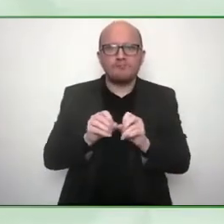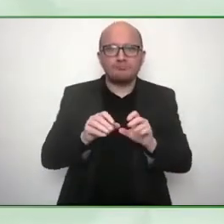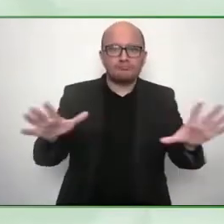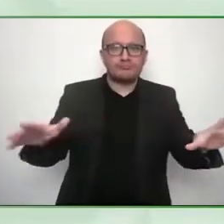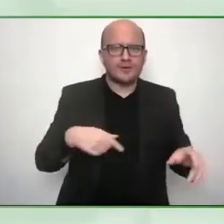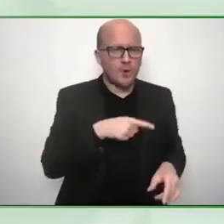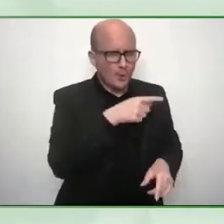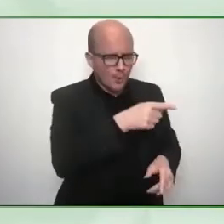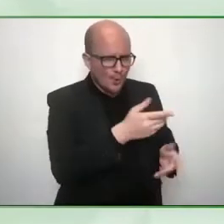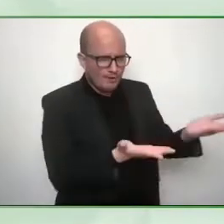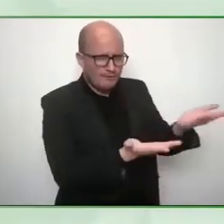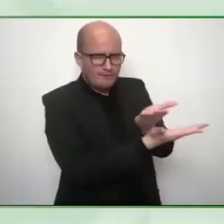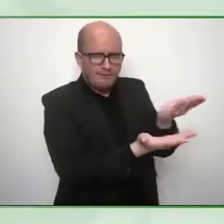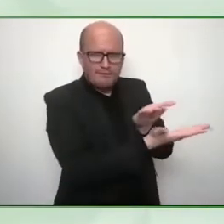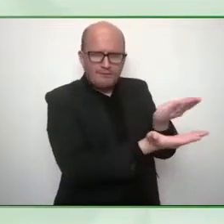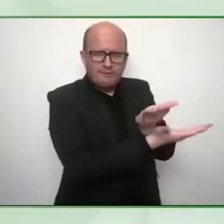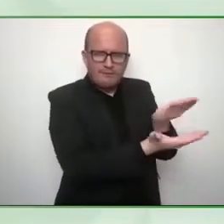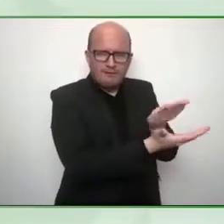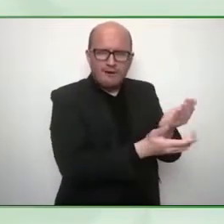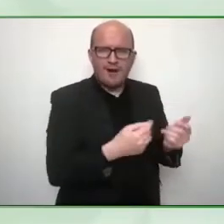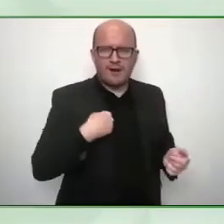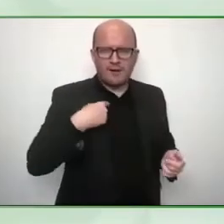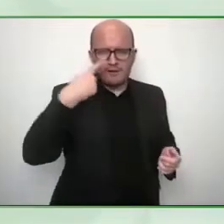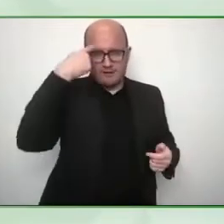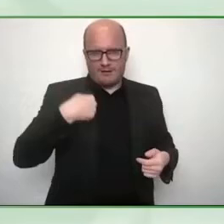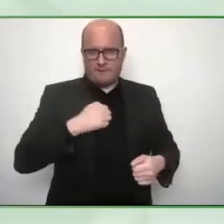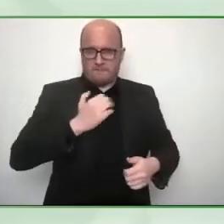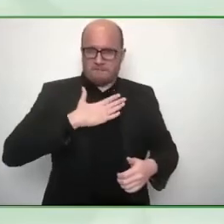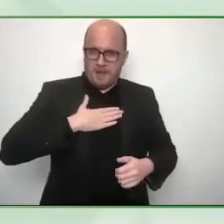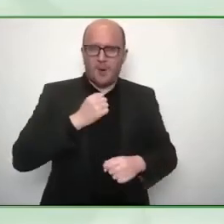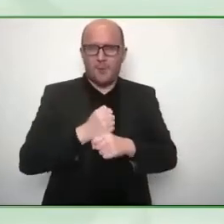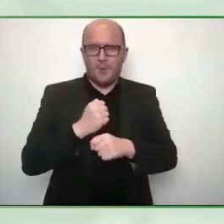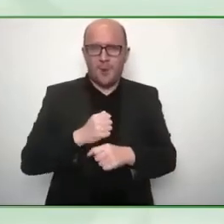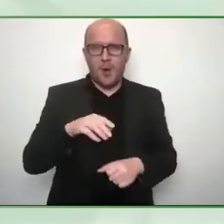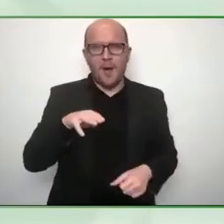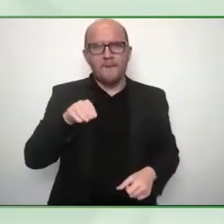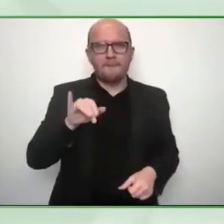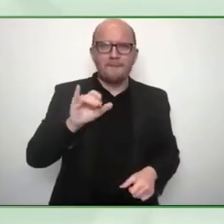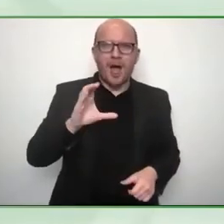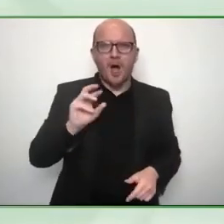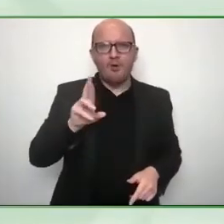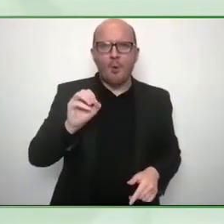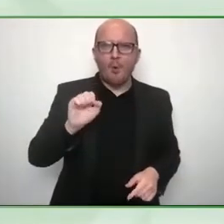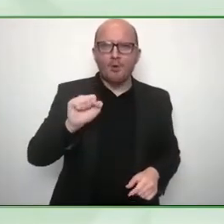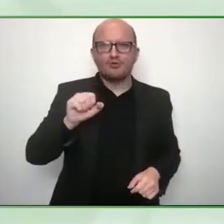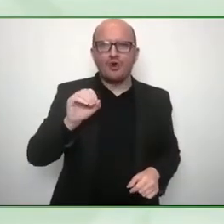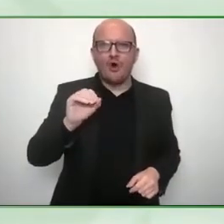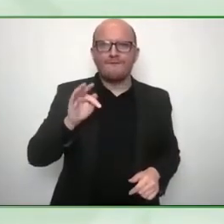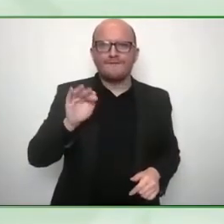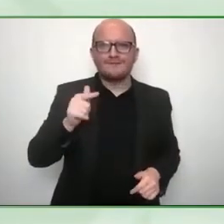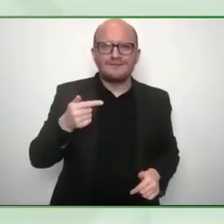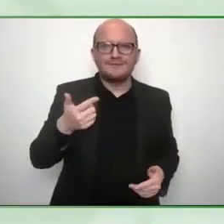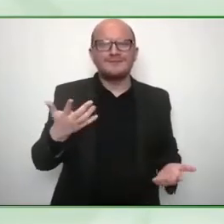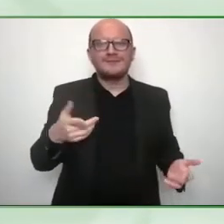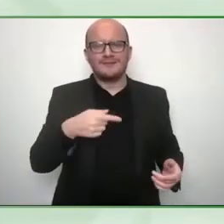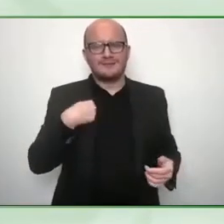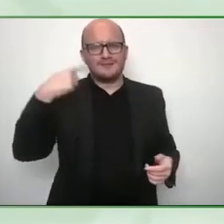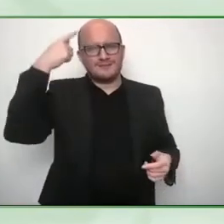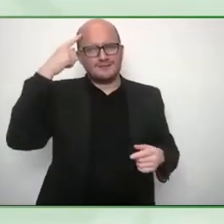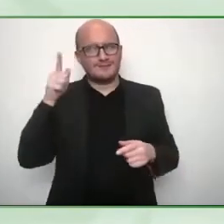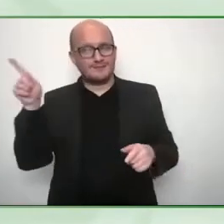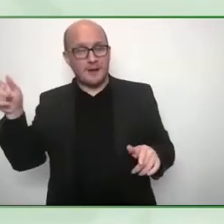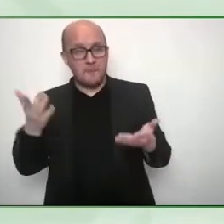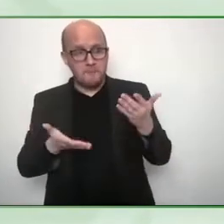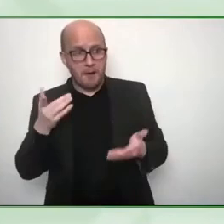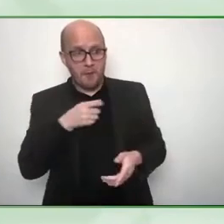microsoft cloud but we'll talk about that we'll talk about that later uh but it is exactly hector do you mind if i share